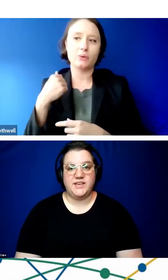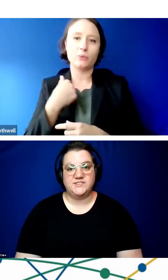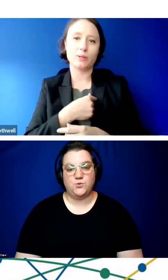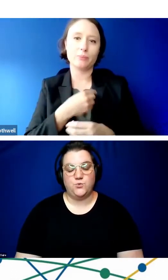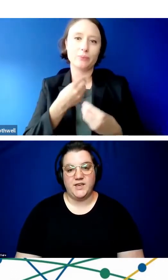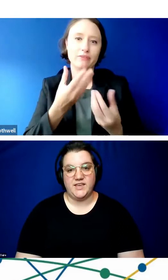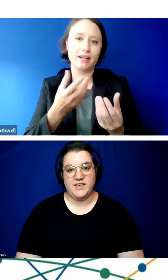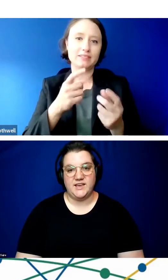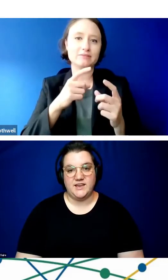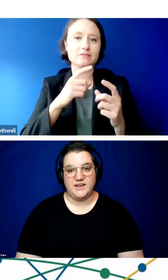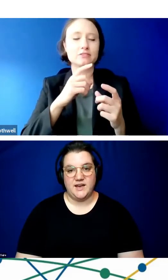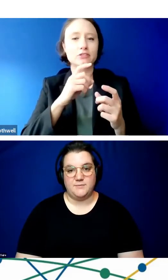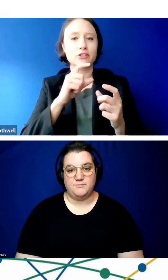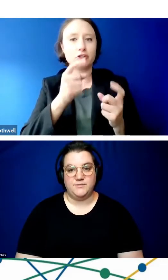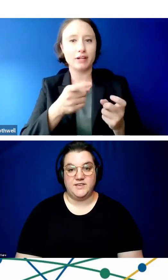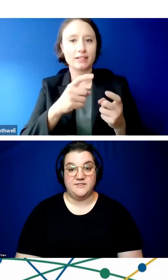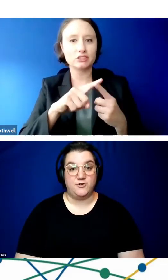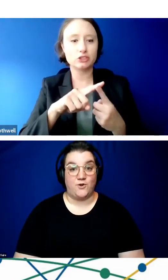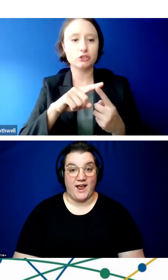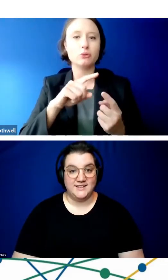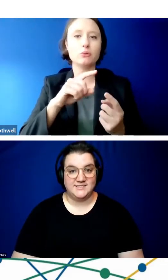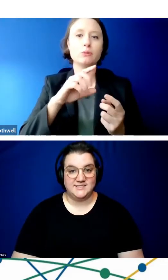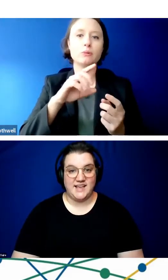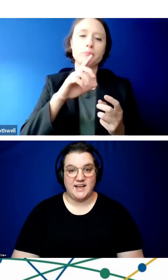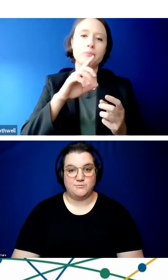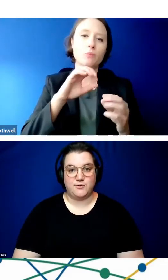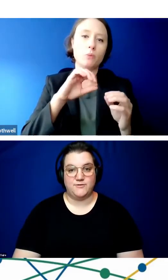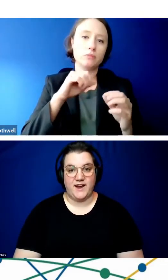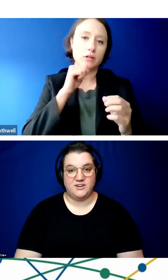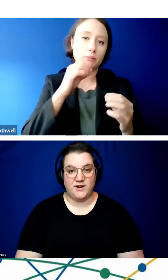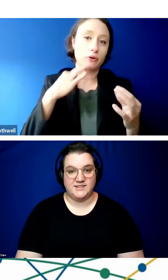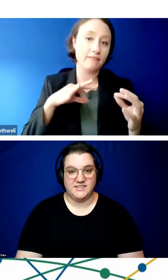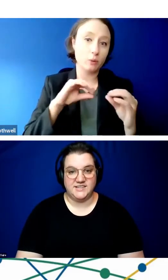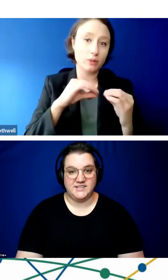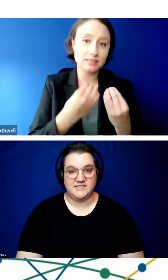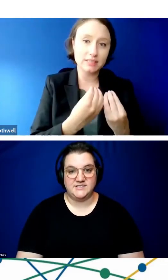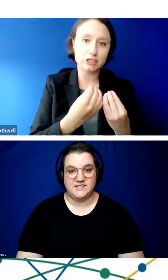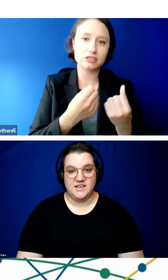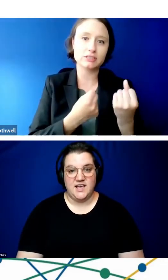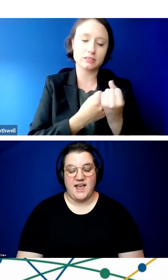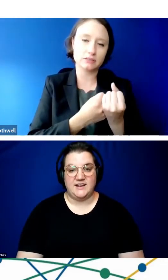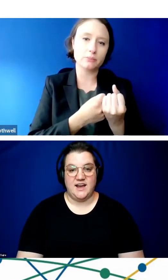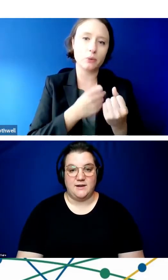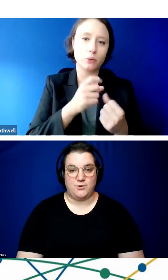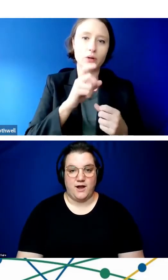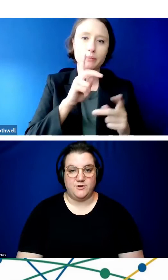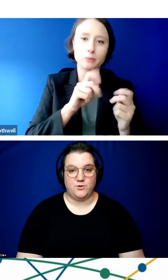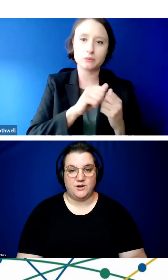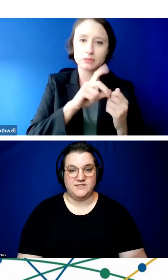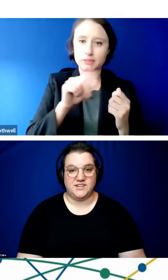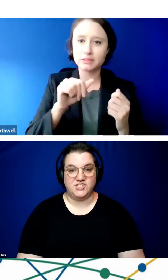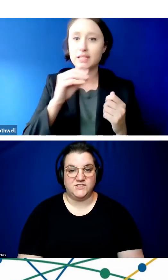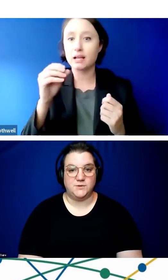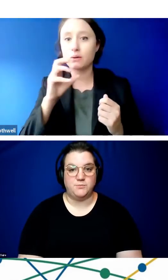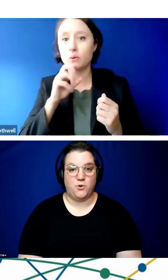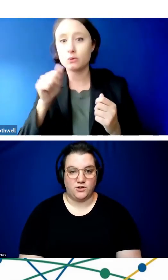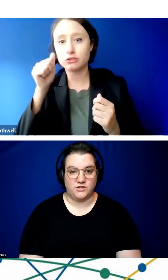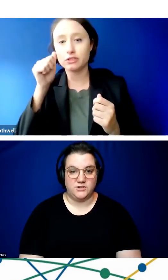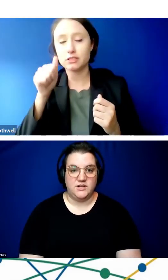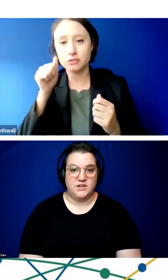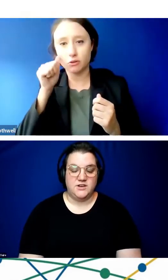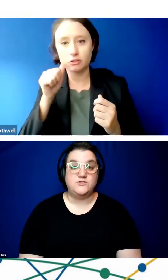we do is we give grants and provide grantees and nonprofit organizations